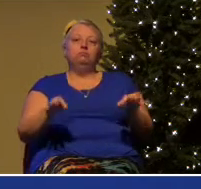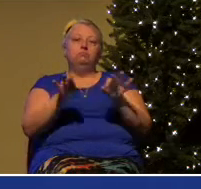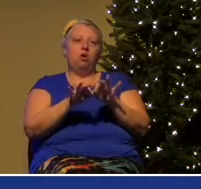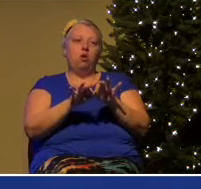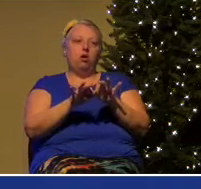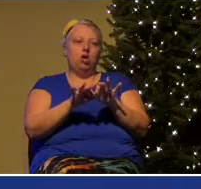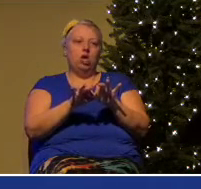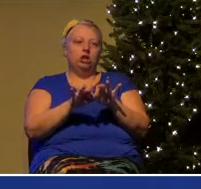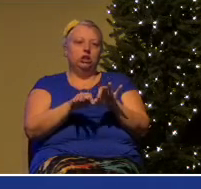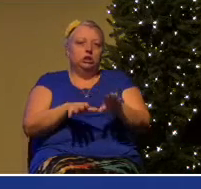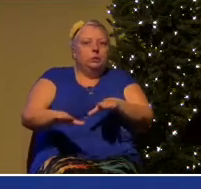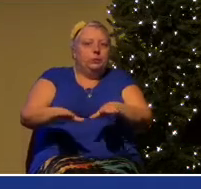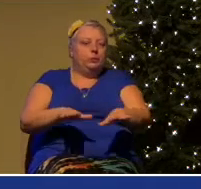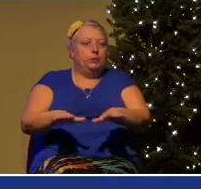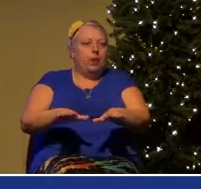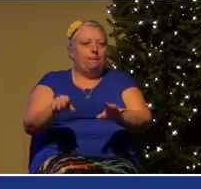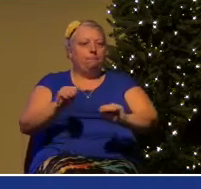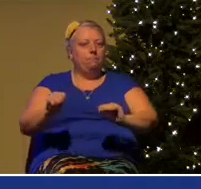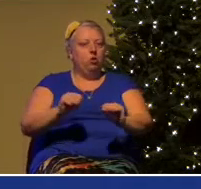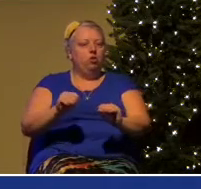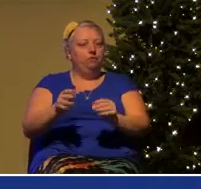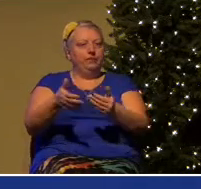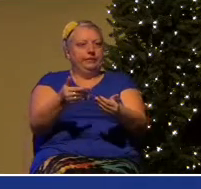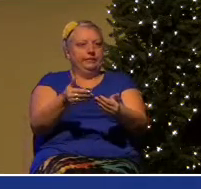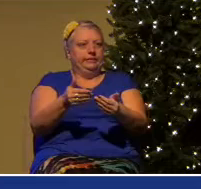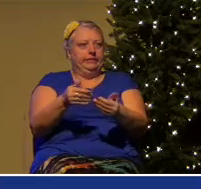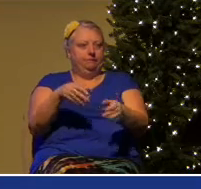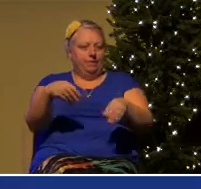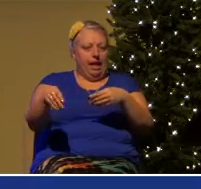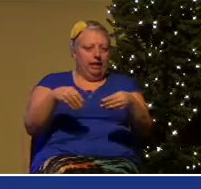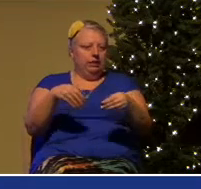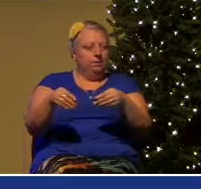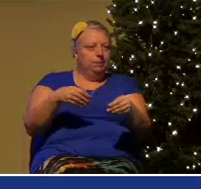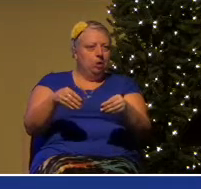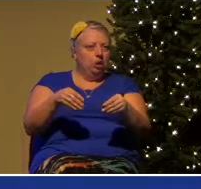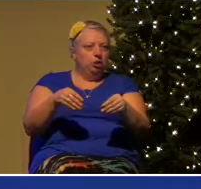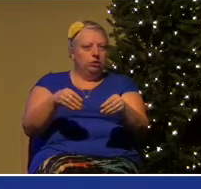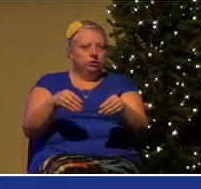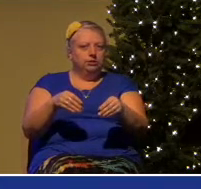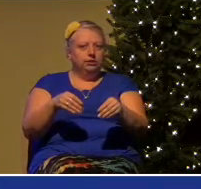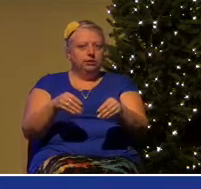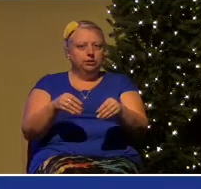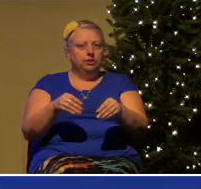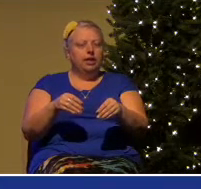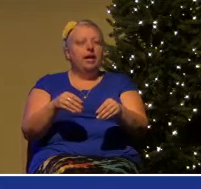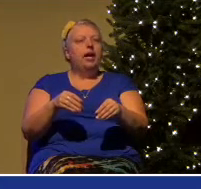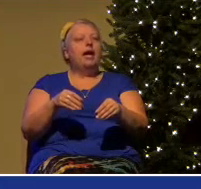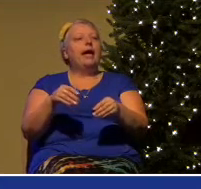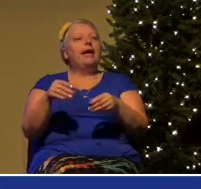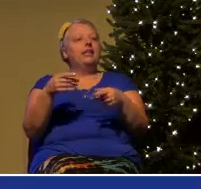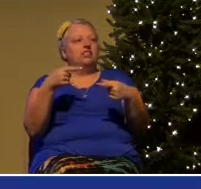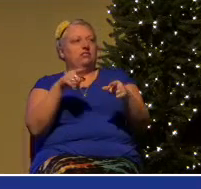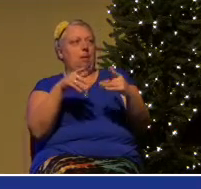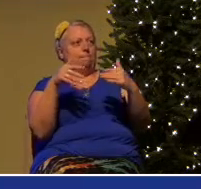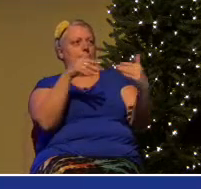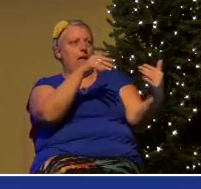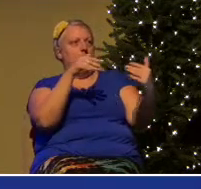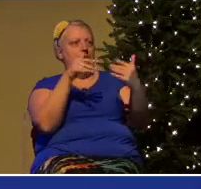nimble on his feet and able to change positions as the battle changes.